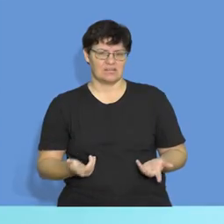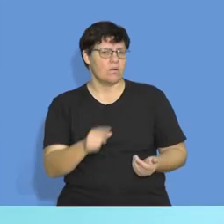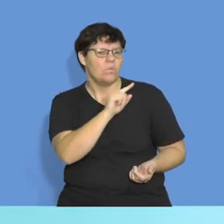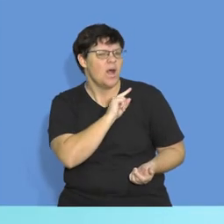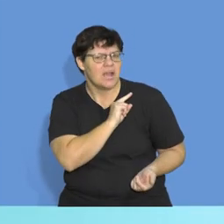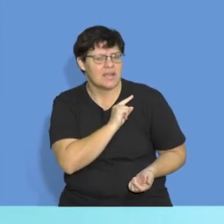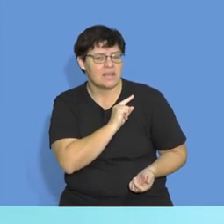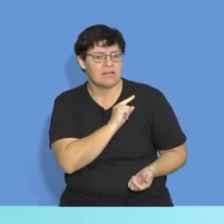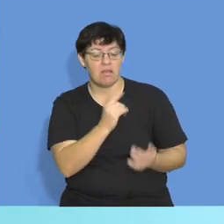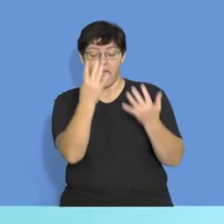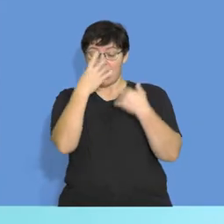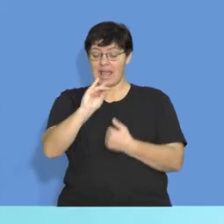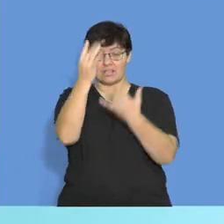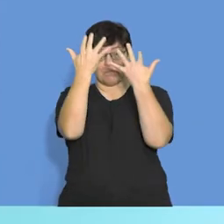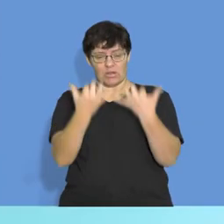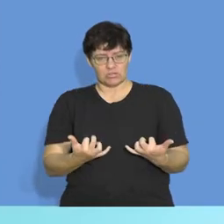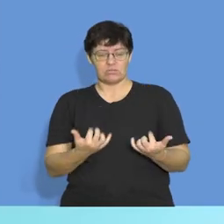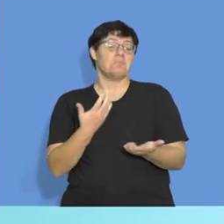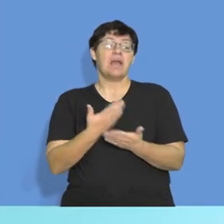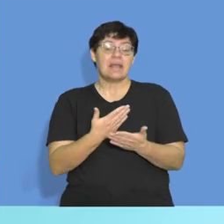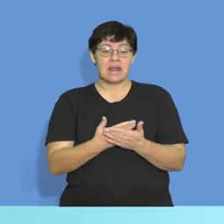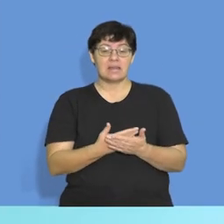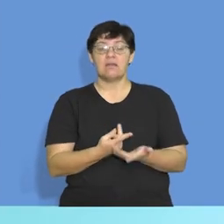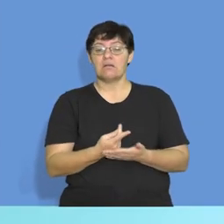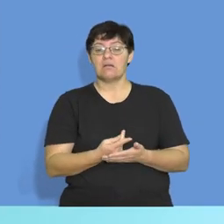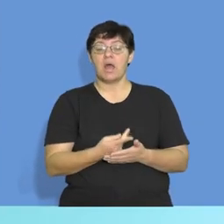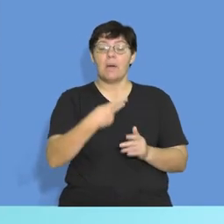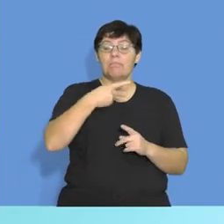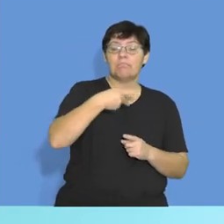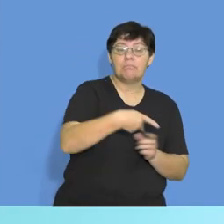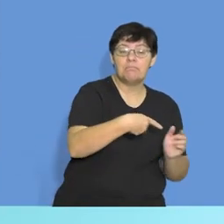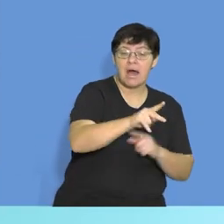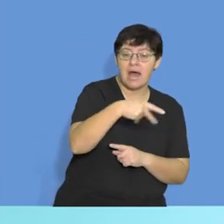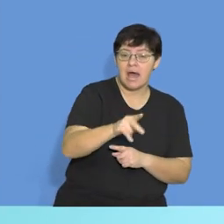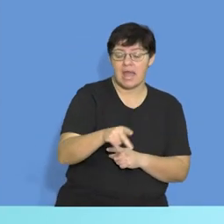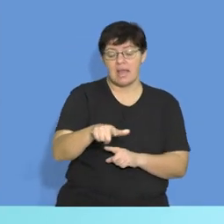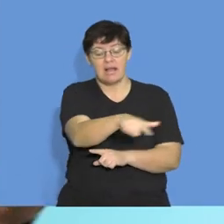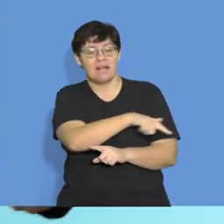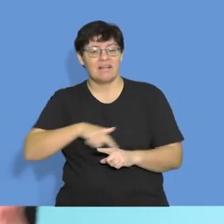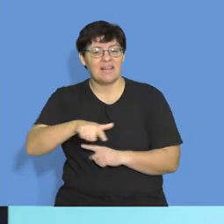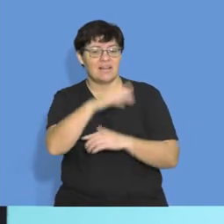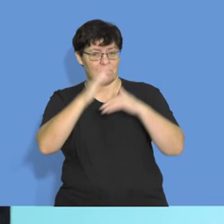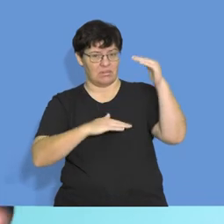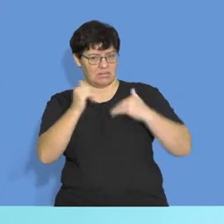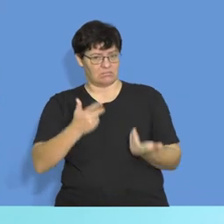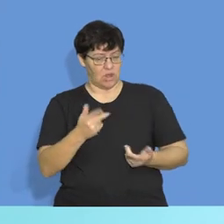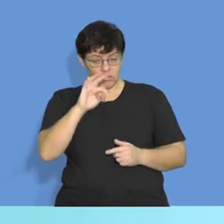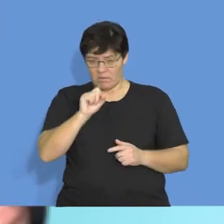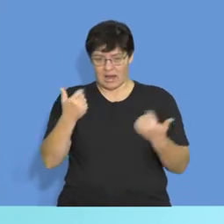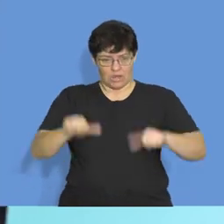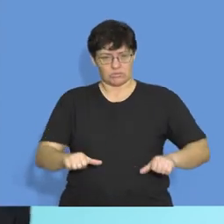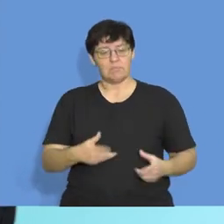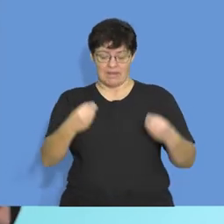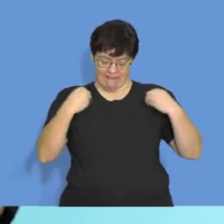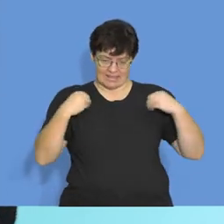in my cash budget, I could get the purchase of land and buildings. Now, land and buildings is certainly not a nominal account. It's an